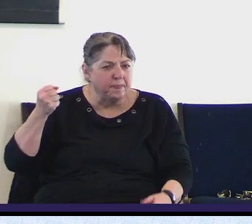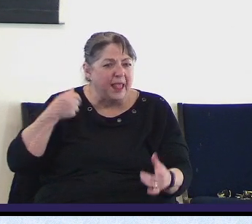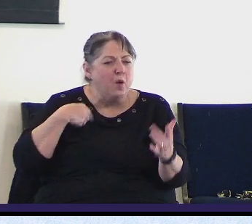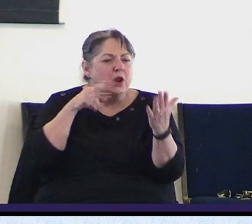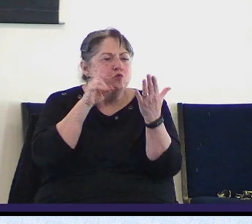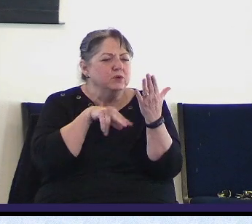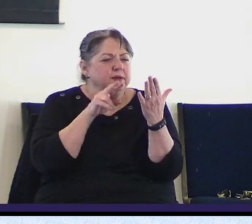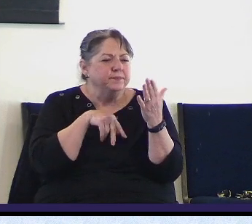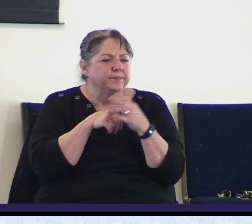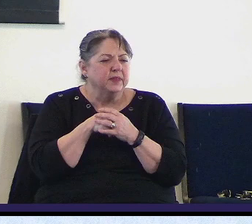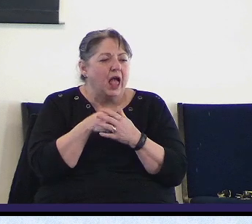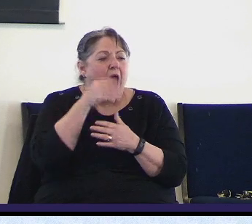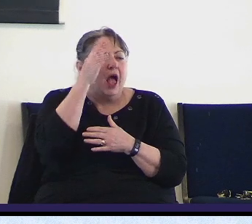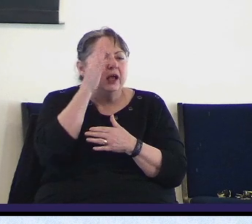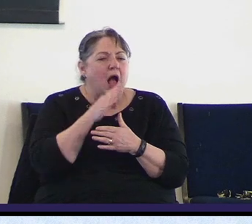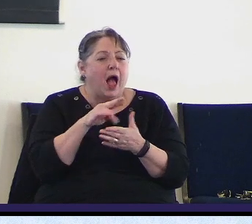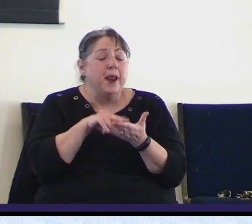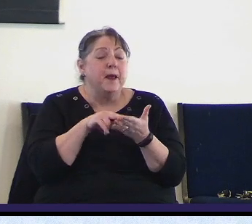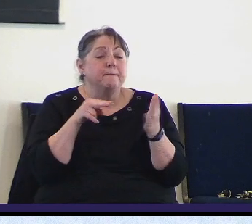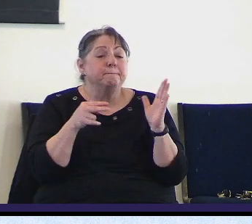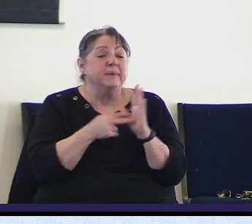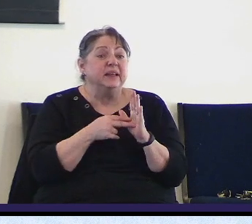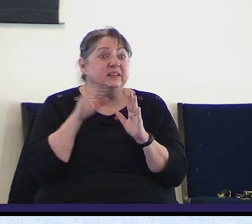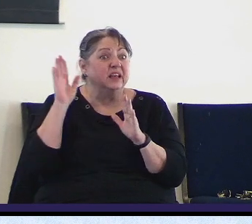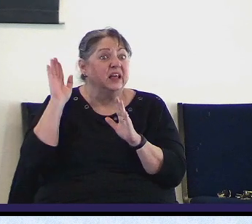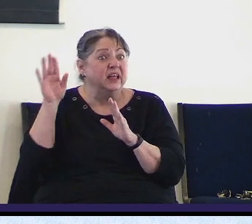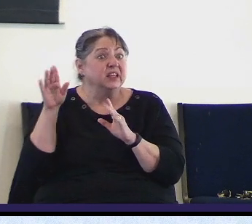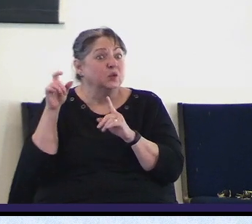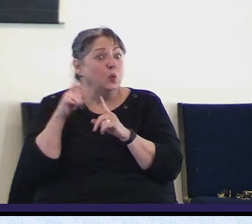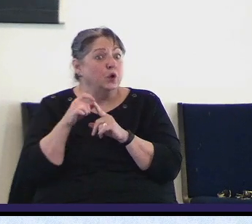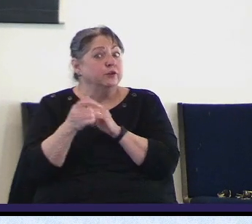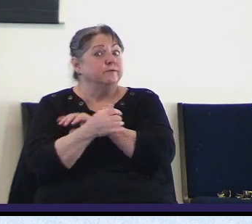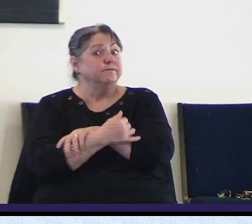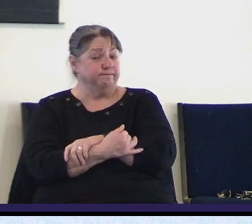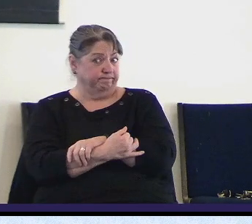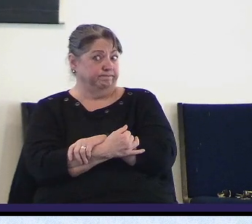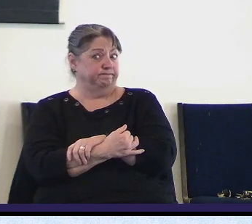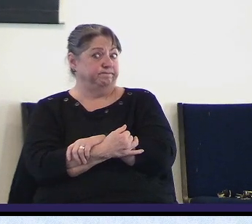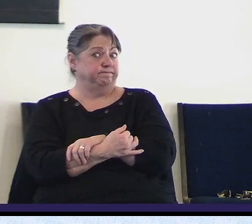says God means just what he says listen to this